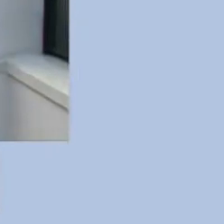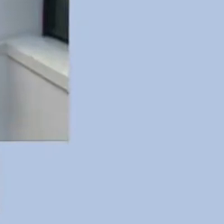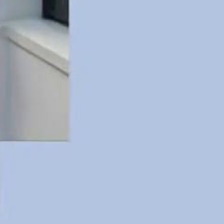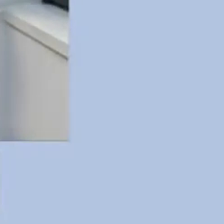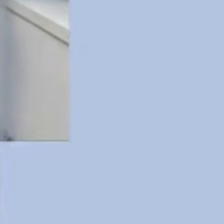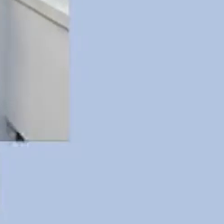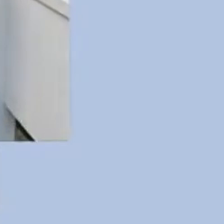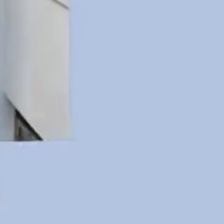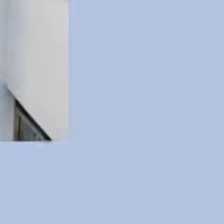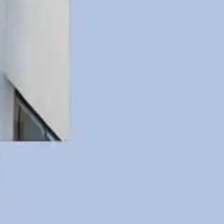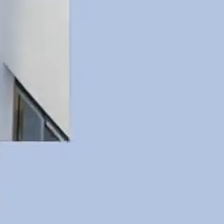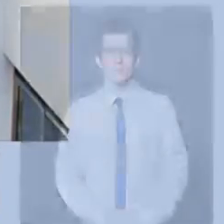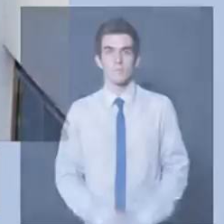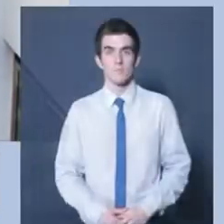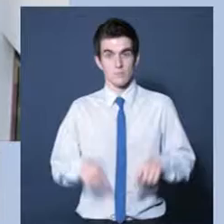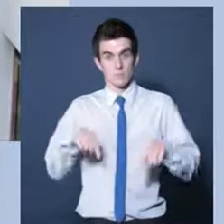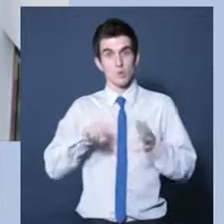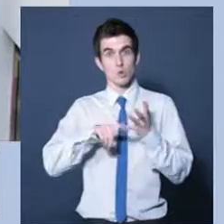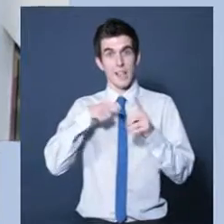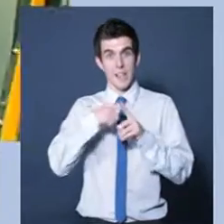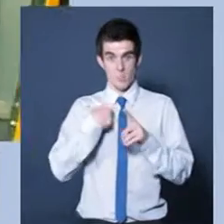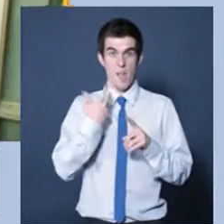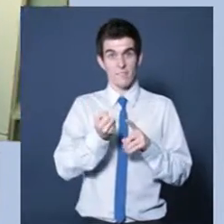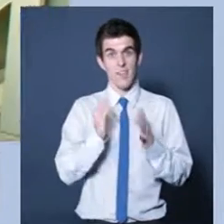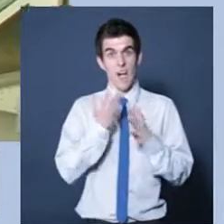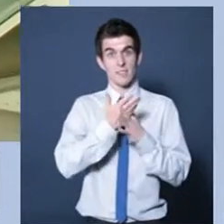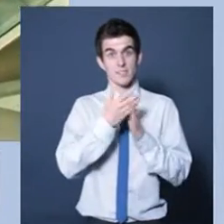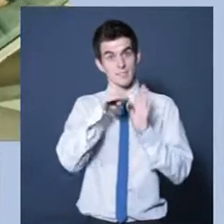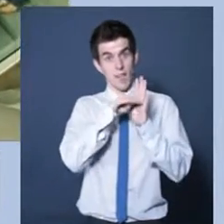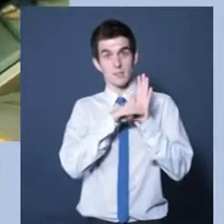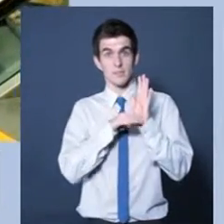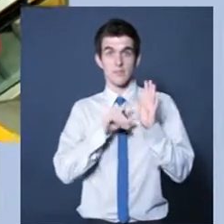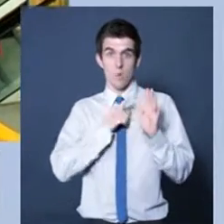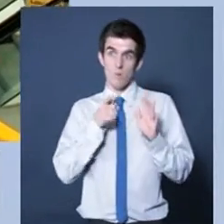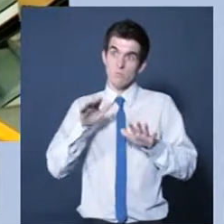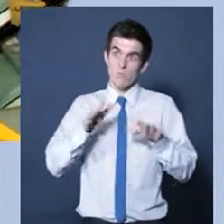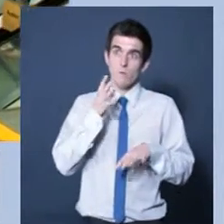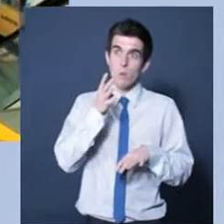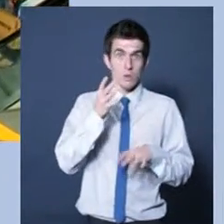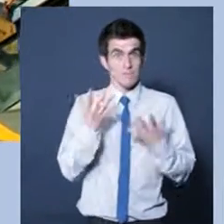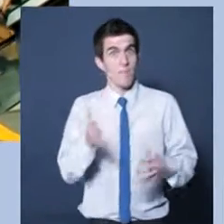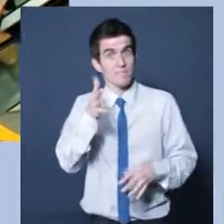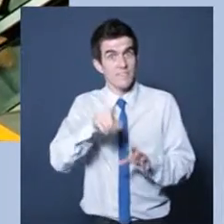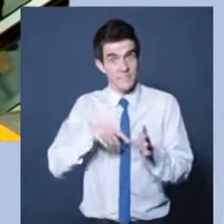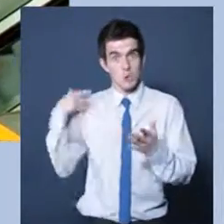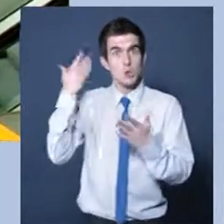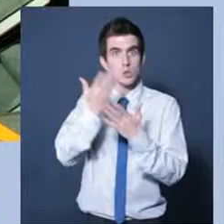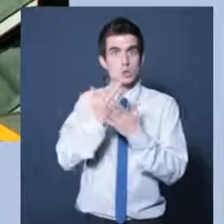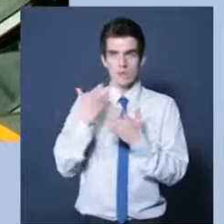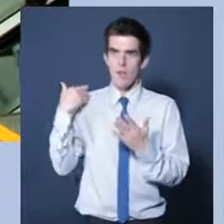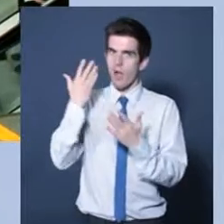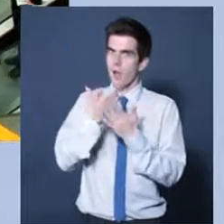in this country, in the UK, for almost 50 years now.